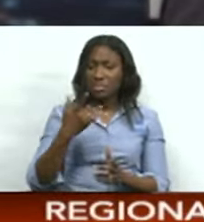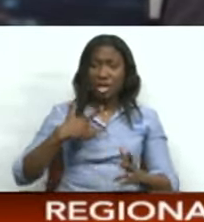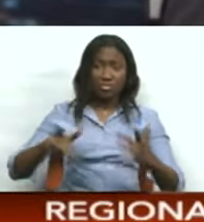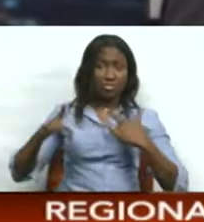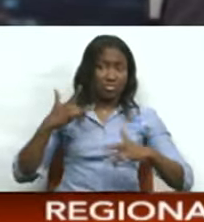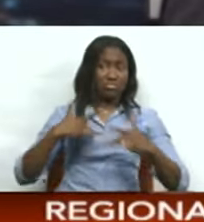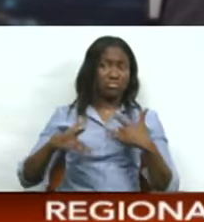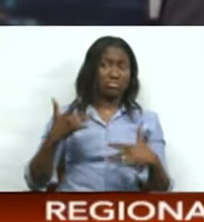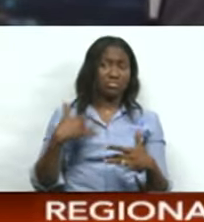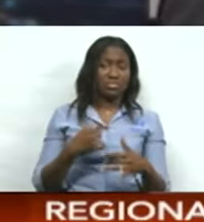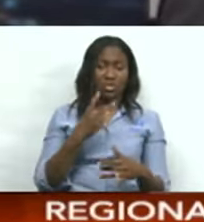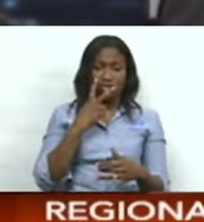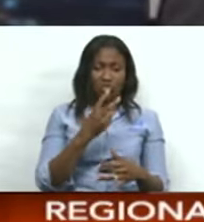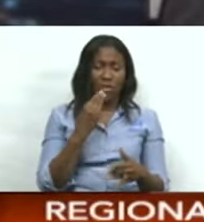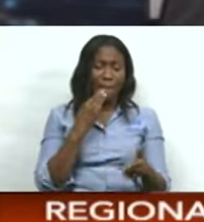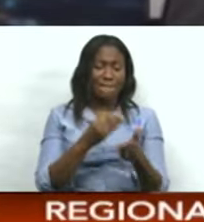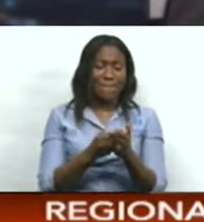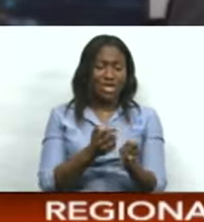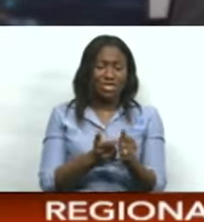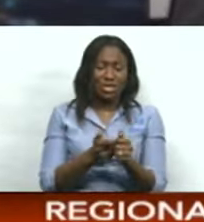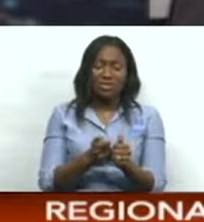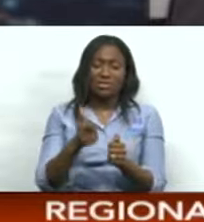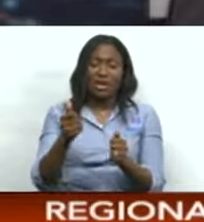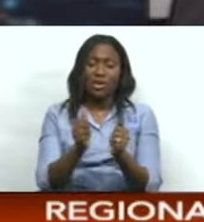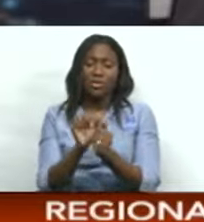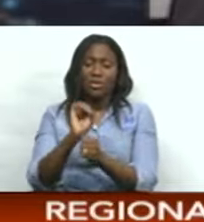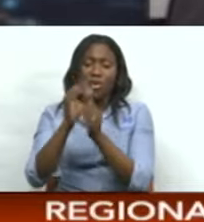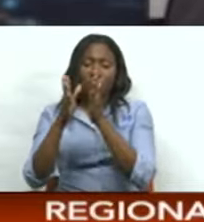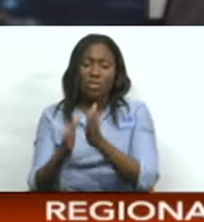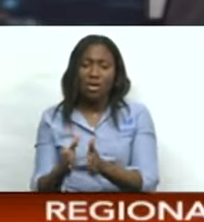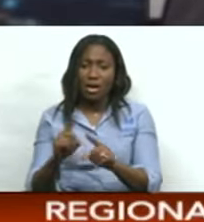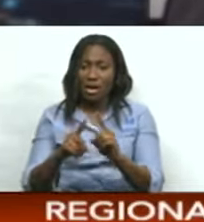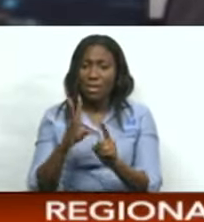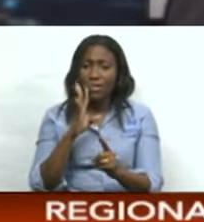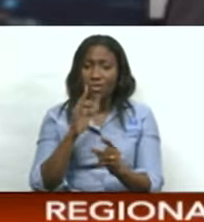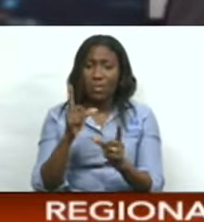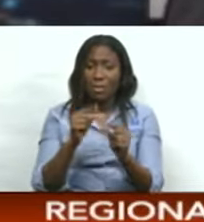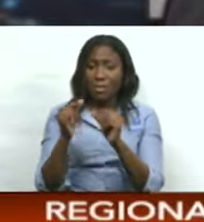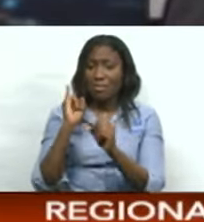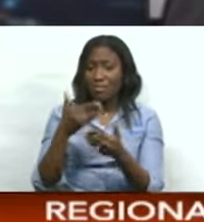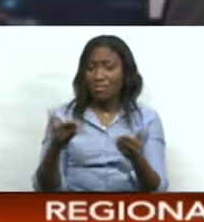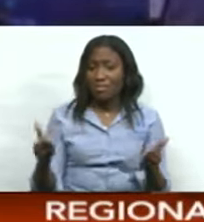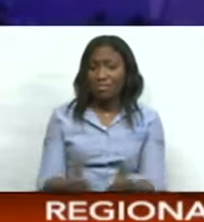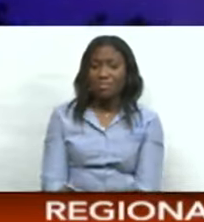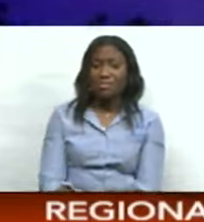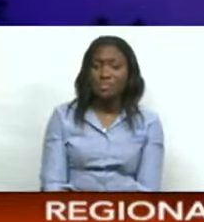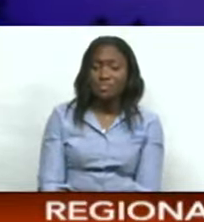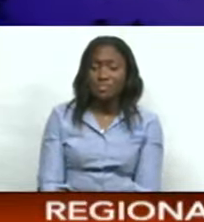inappropriate messages between him and a female colleague are leaked. This and more in our international roundup.